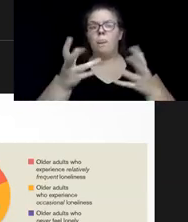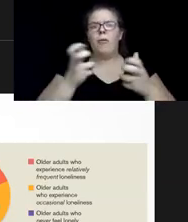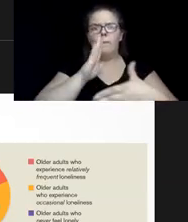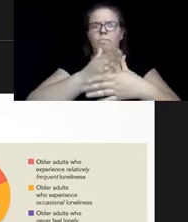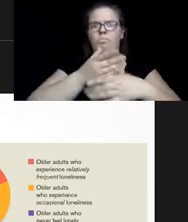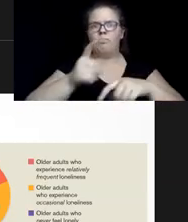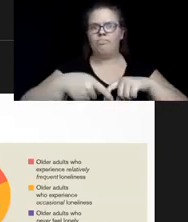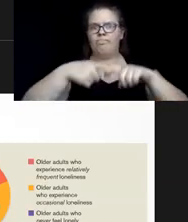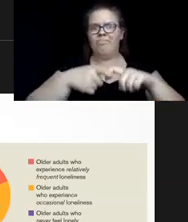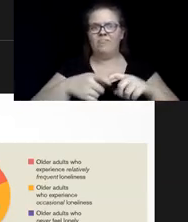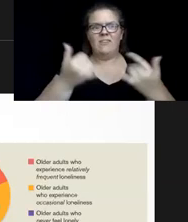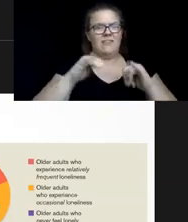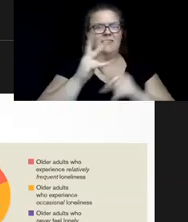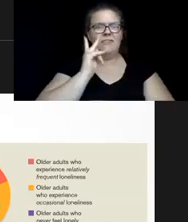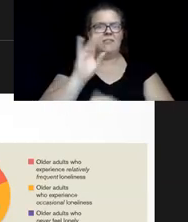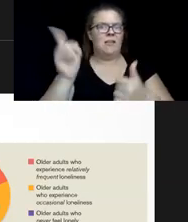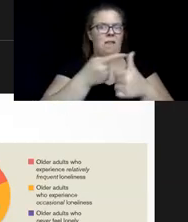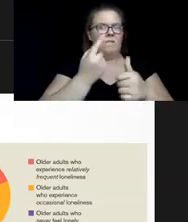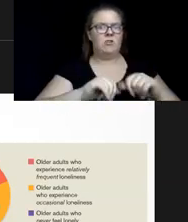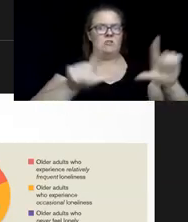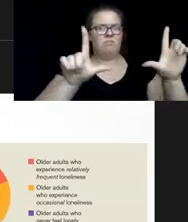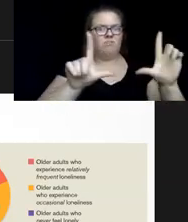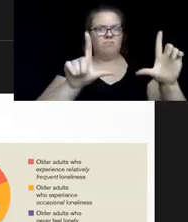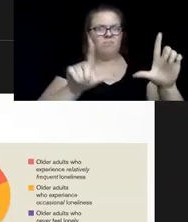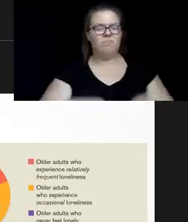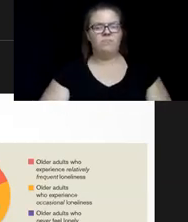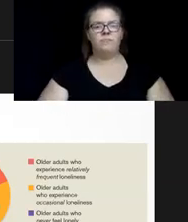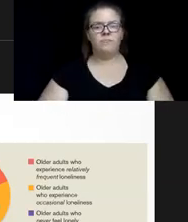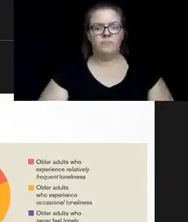second. We're still seeing the first slide. Karen,